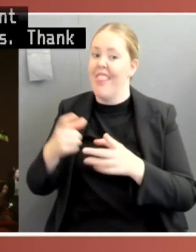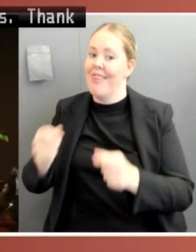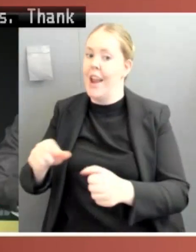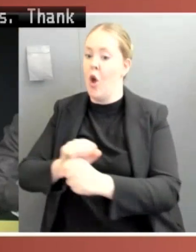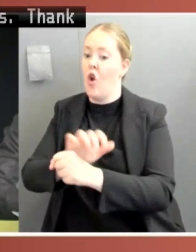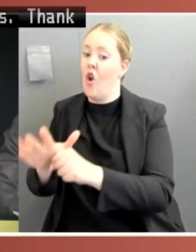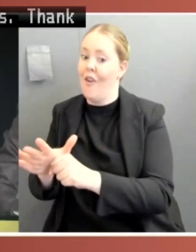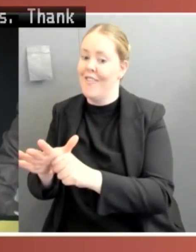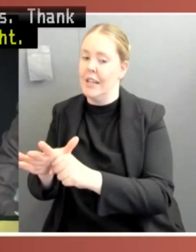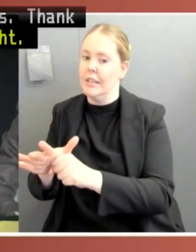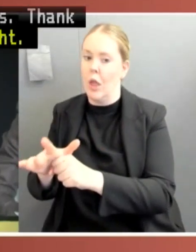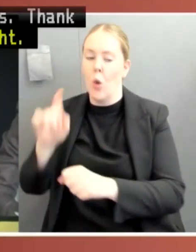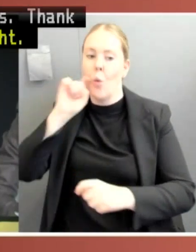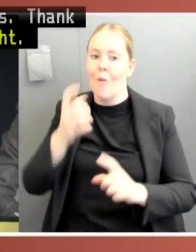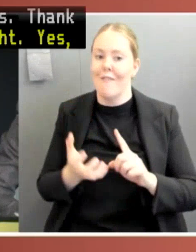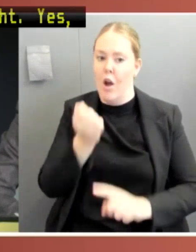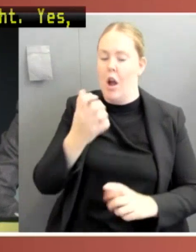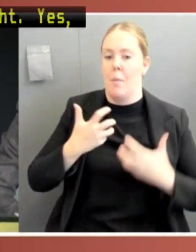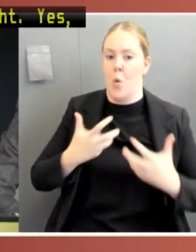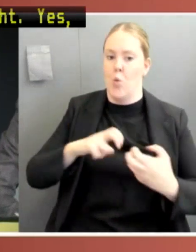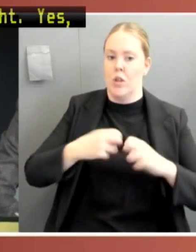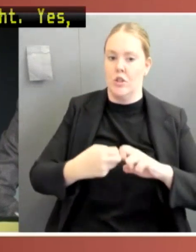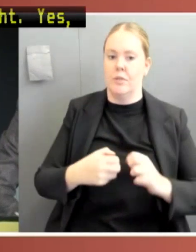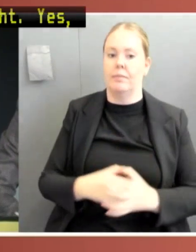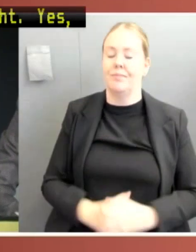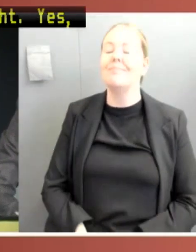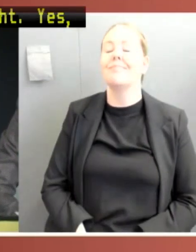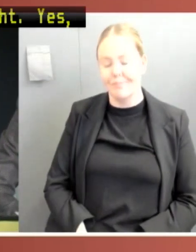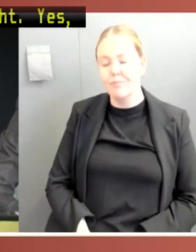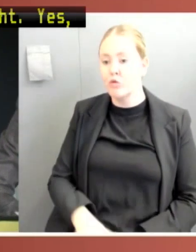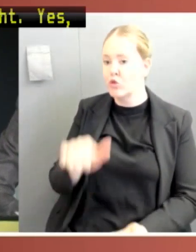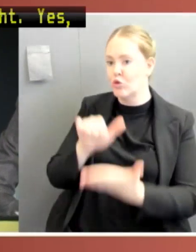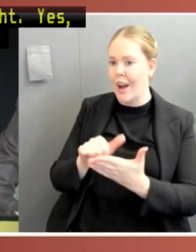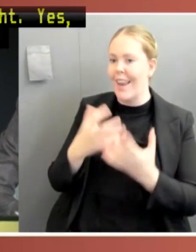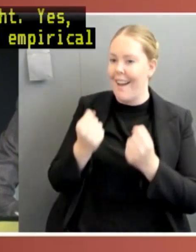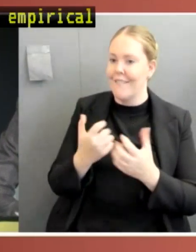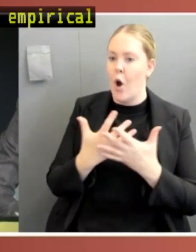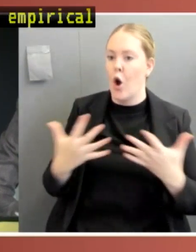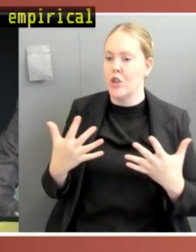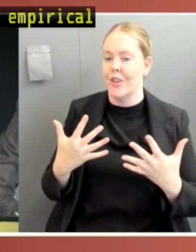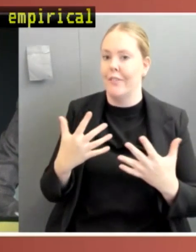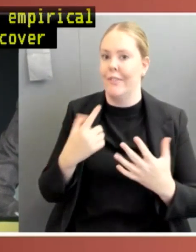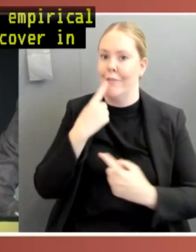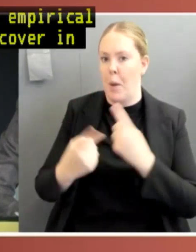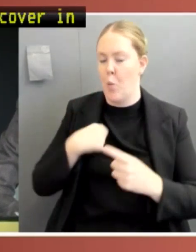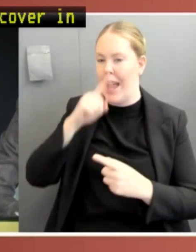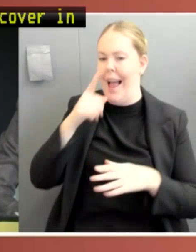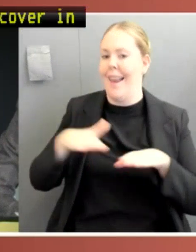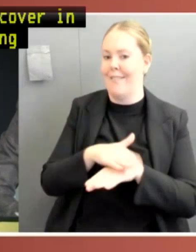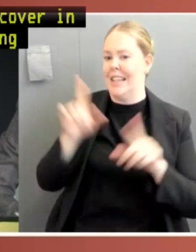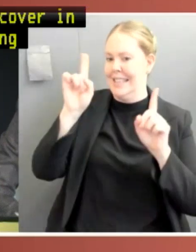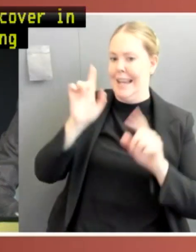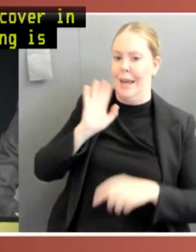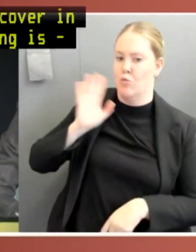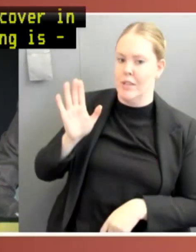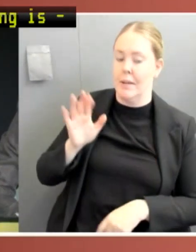lot of the empirical detail, obviously we can't cover in the talk. And what's interesting is, yes, you can point to the Morrison government,